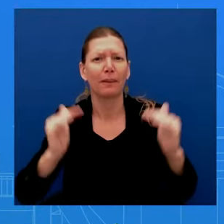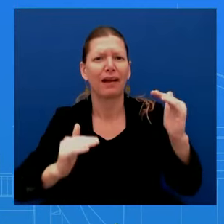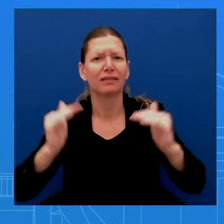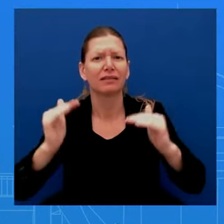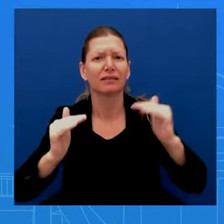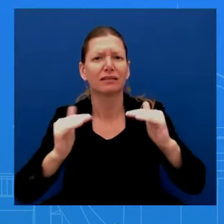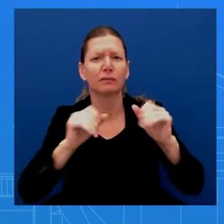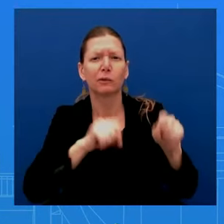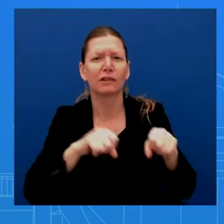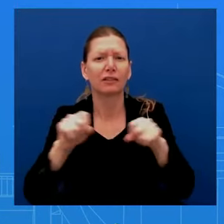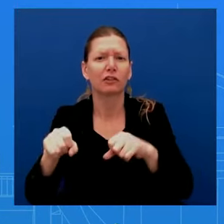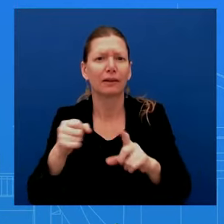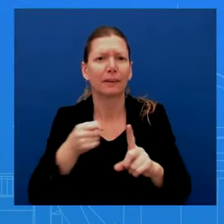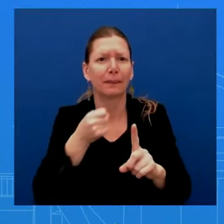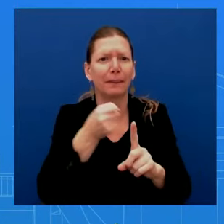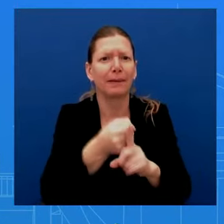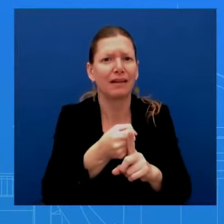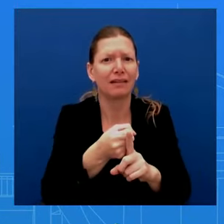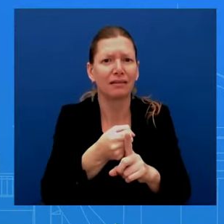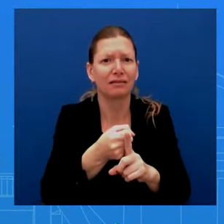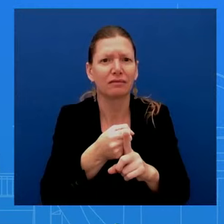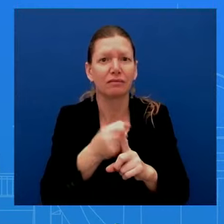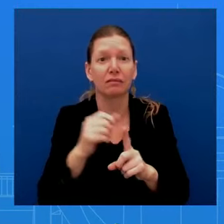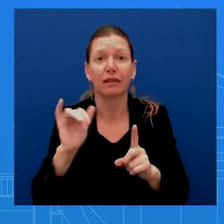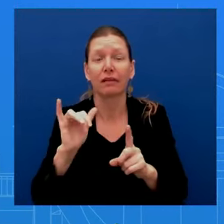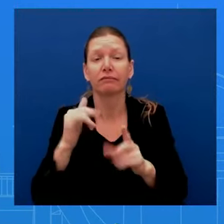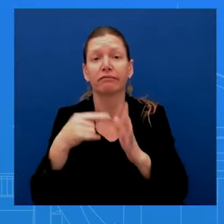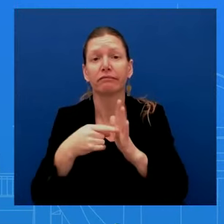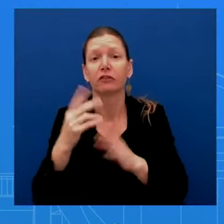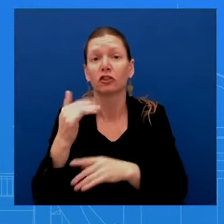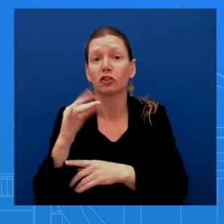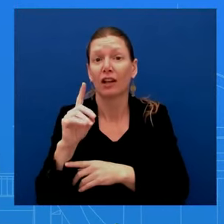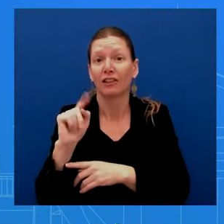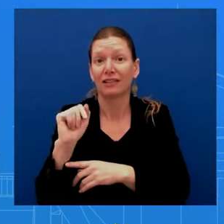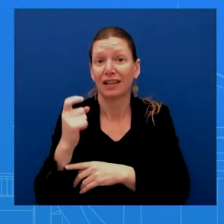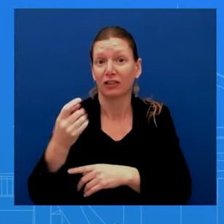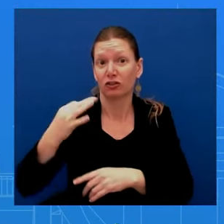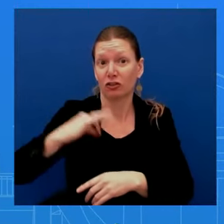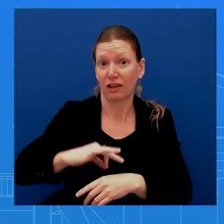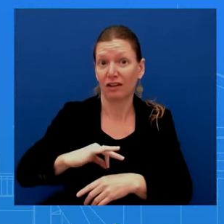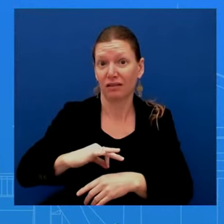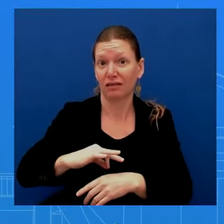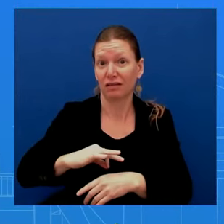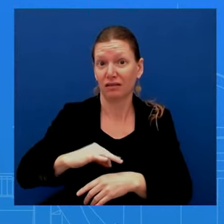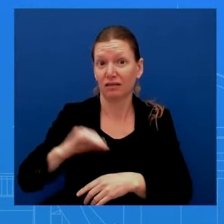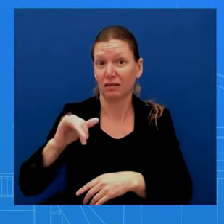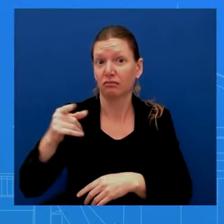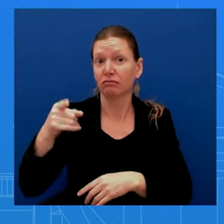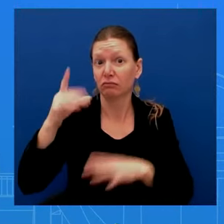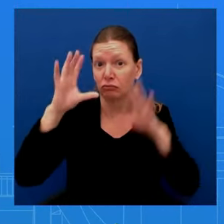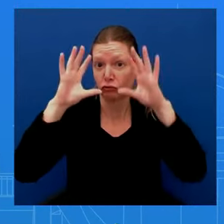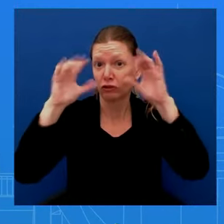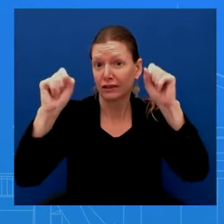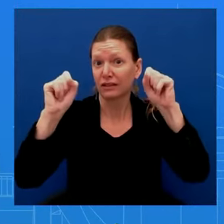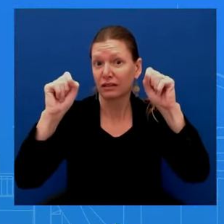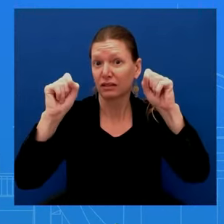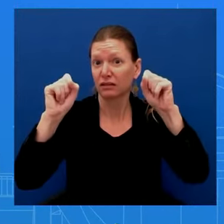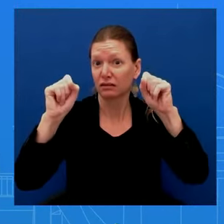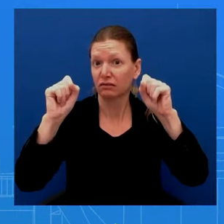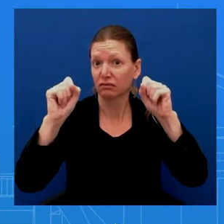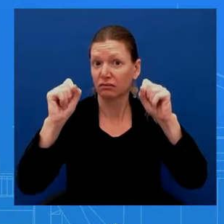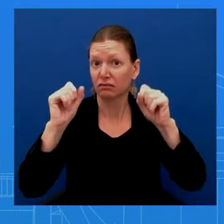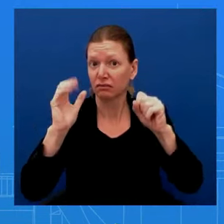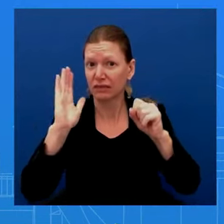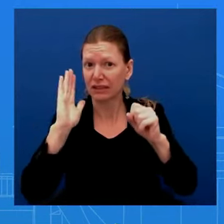block for the R&D credits against the worry about inflation and how it could kind of counter